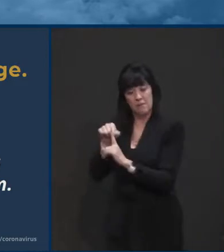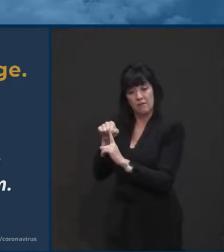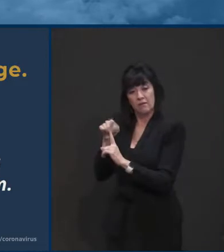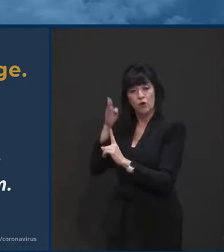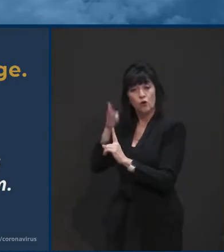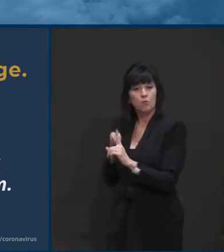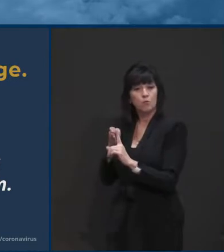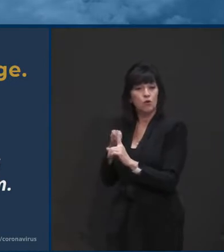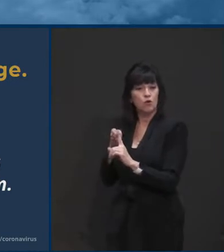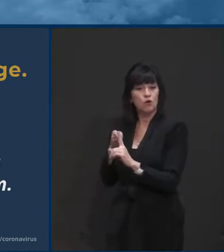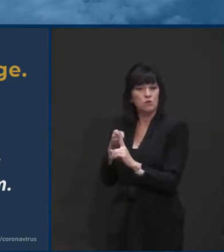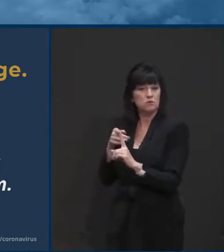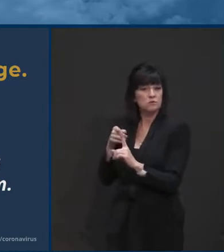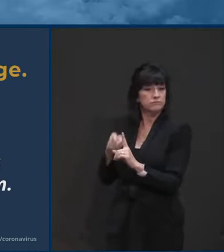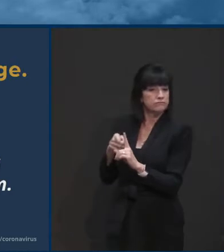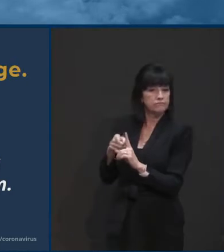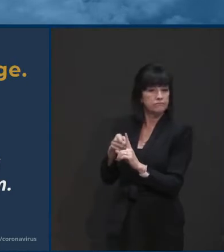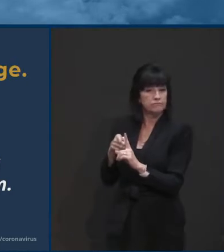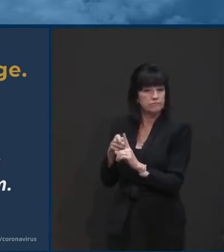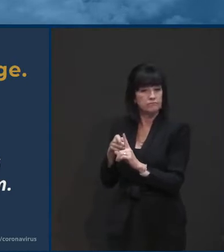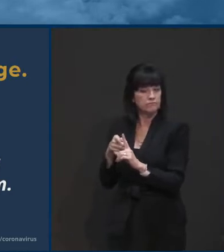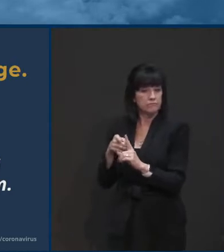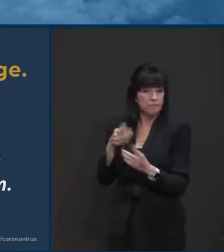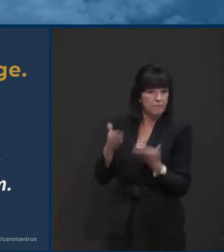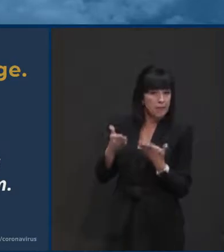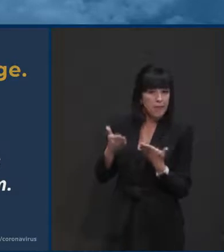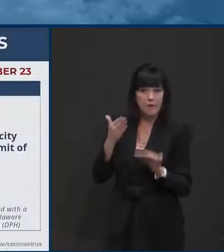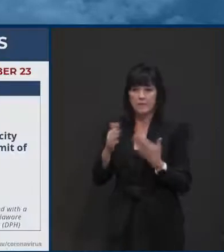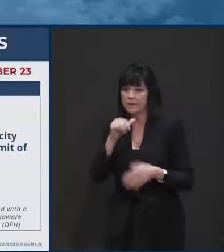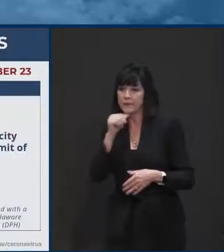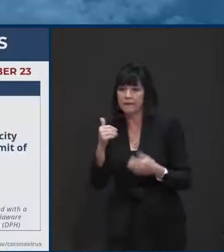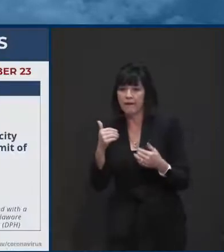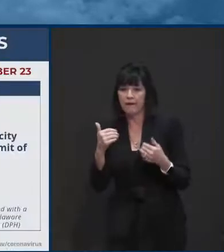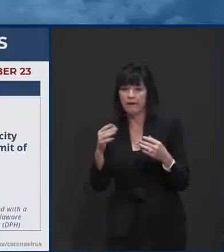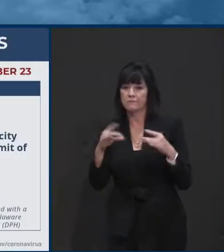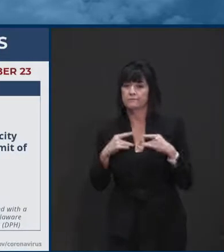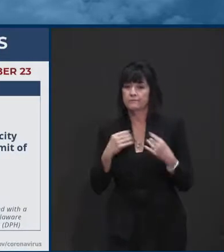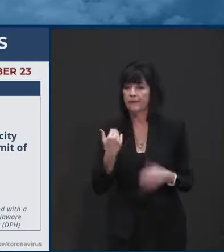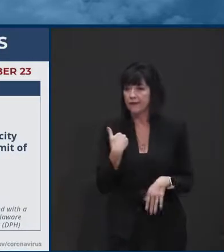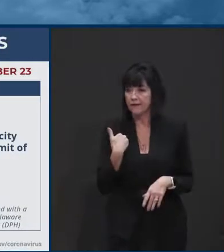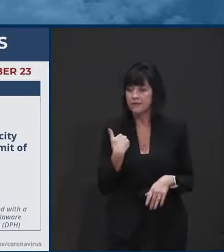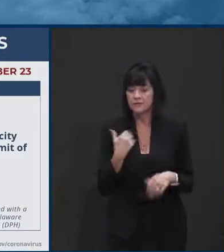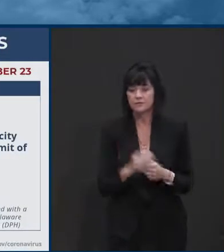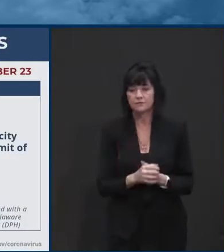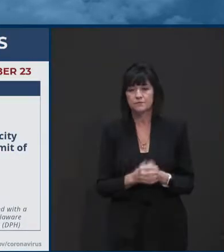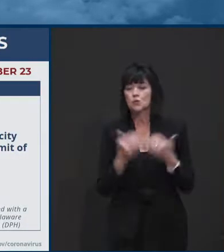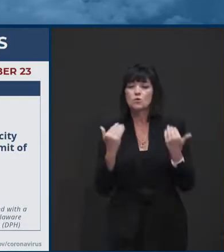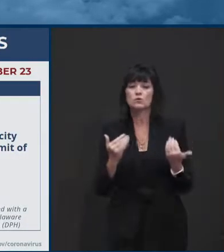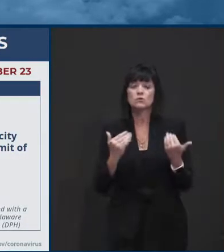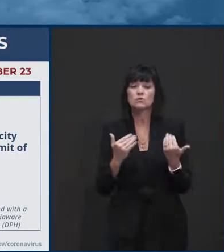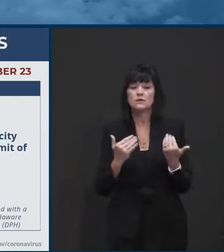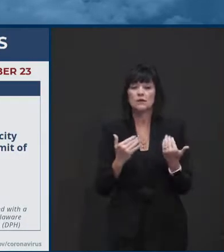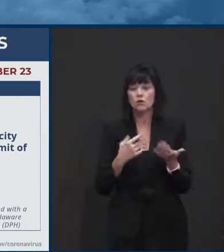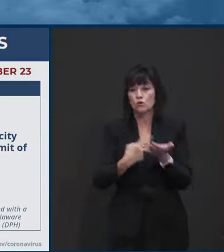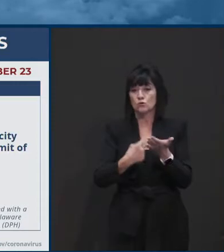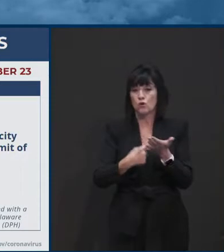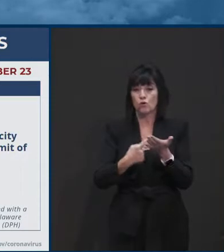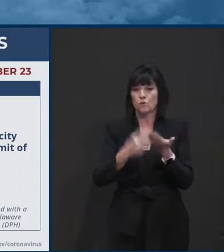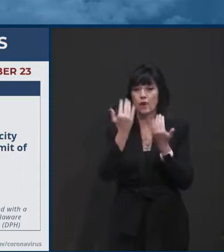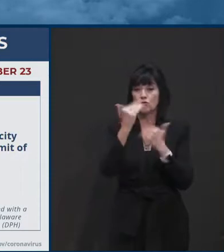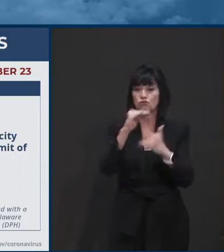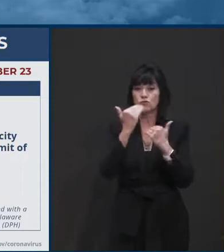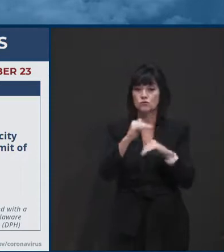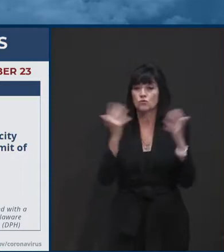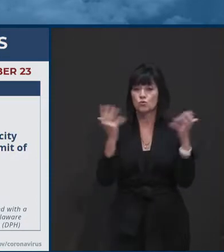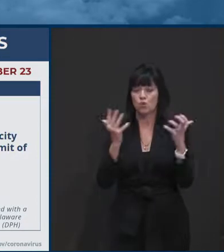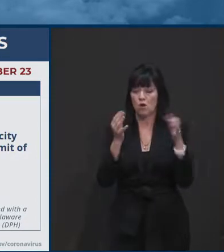have COVID-19. So let's take a look at the specific restrictions. We talked about indoor